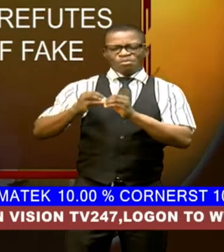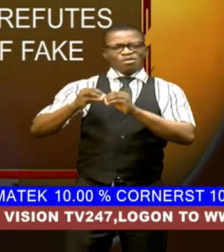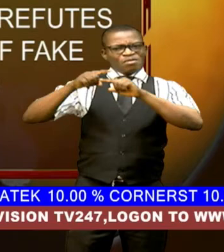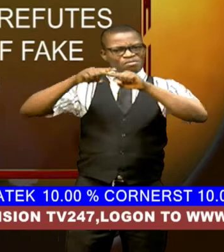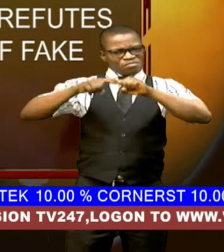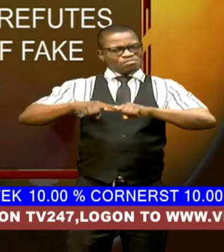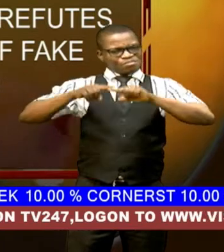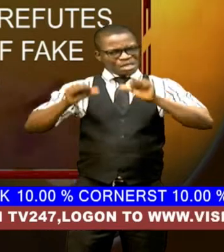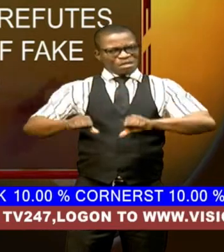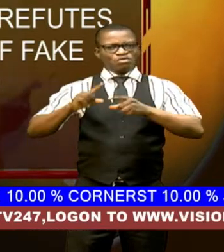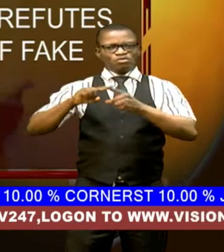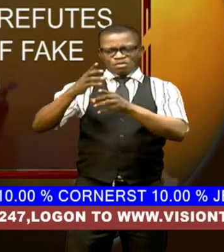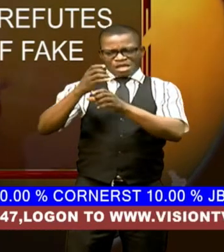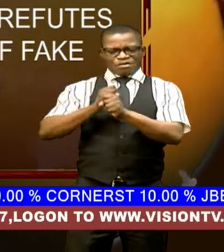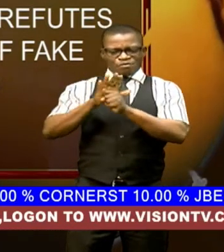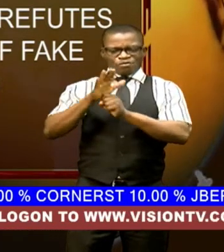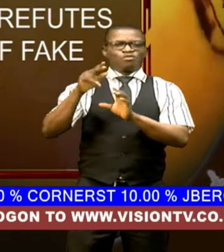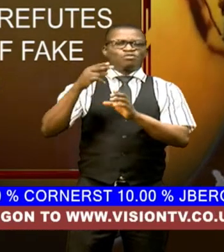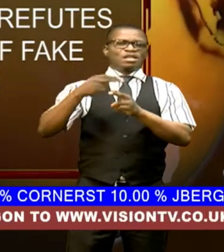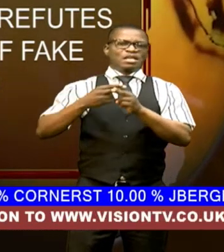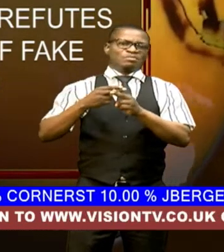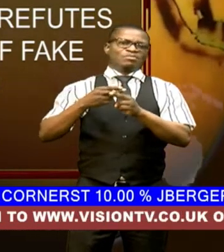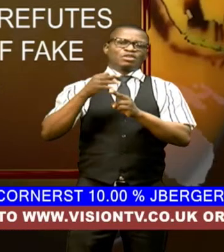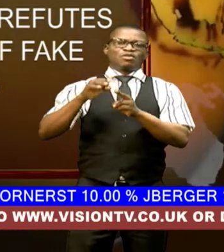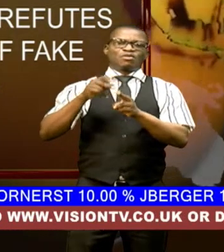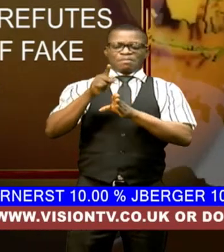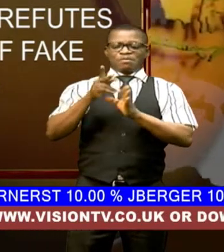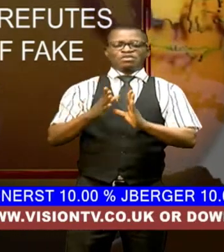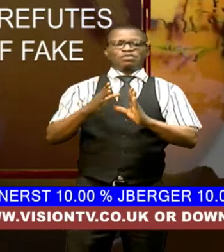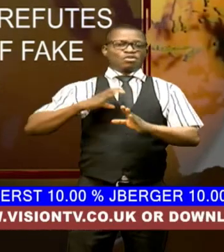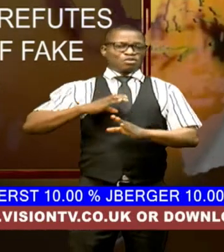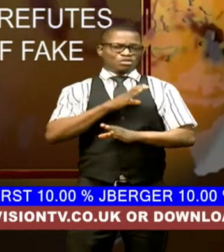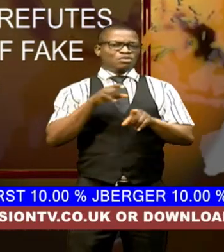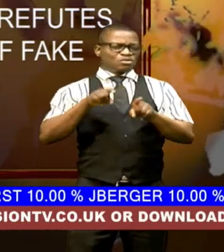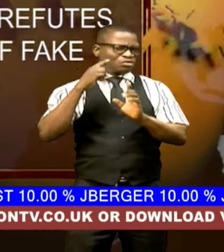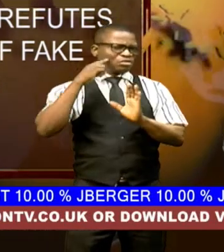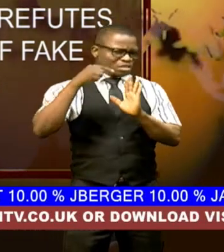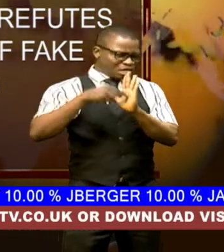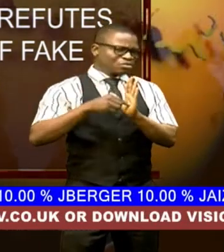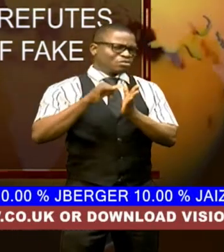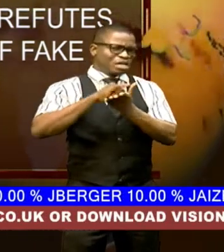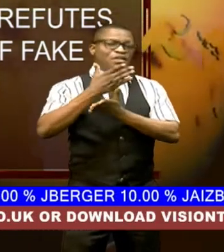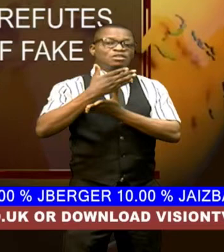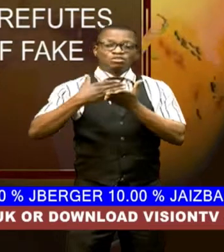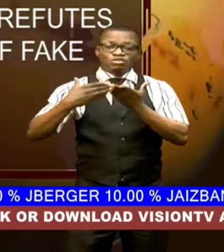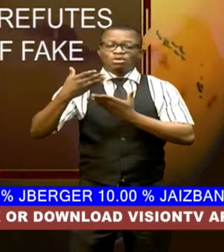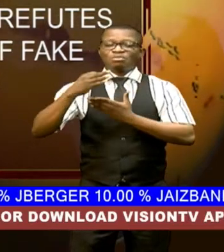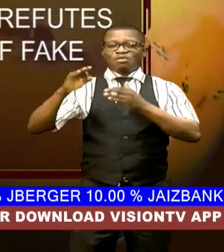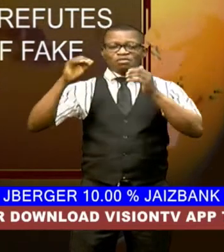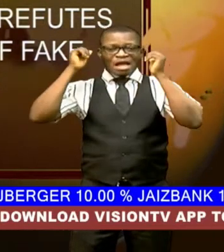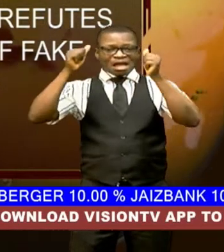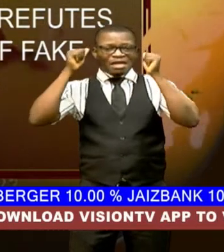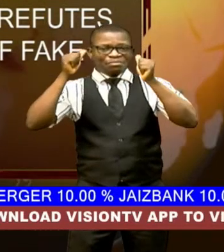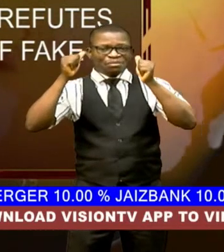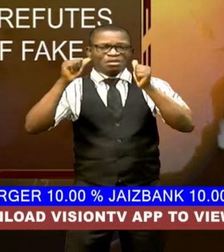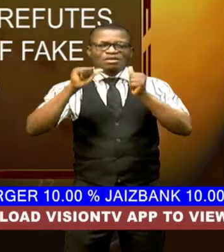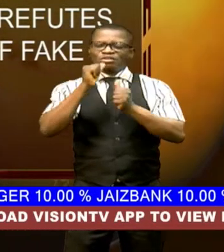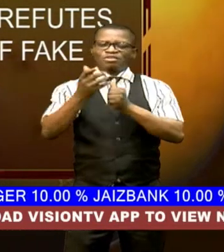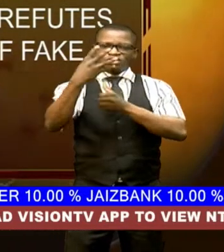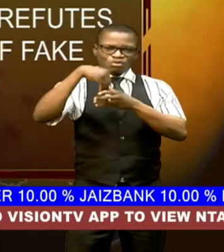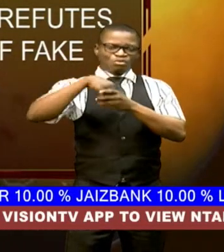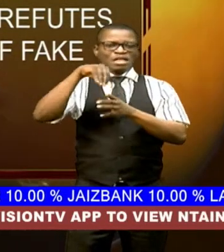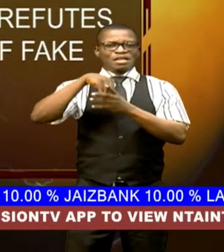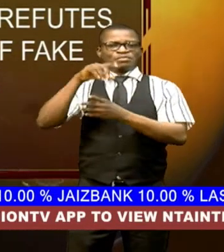list of full professors in the nus the commission is also conscious of the fact that some of the academics not captured in the